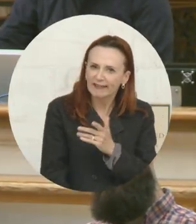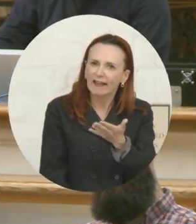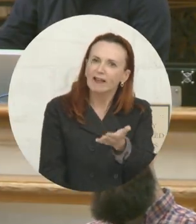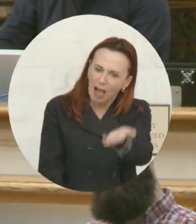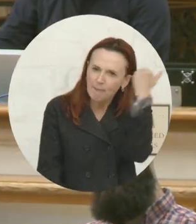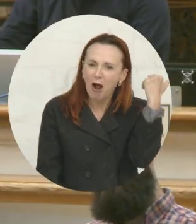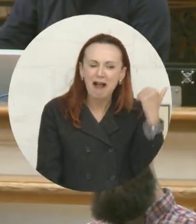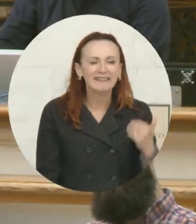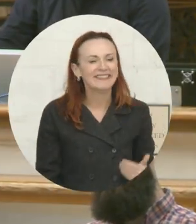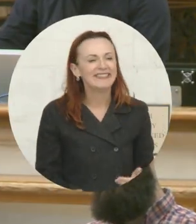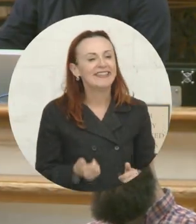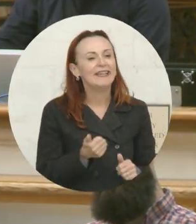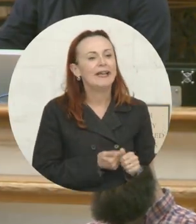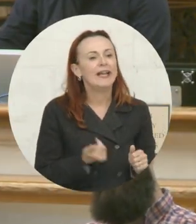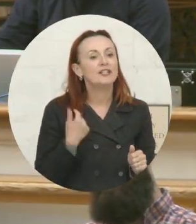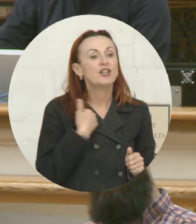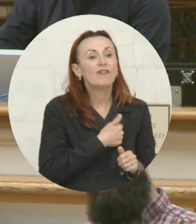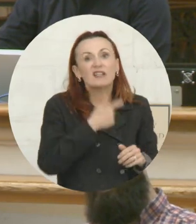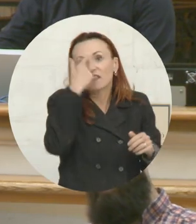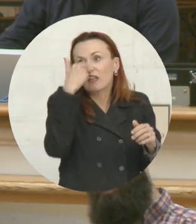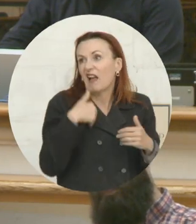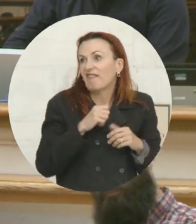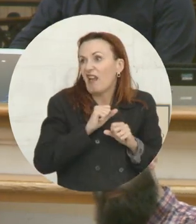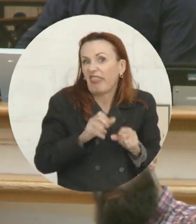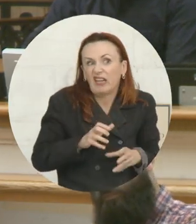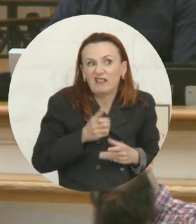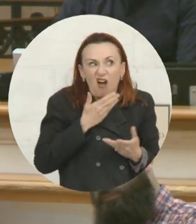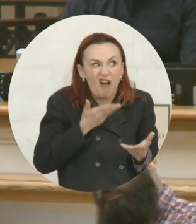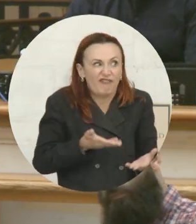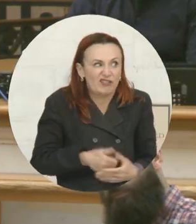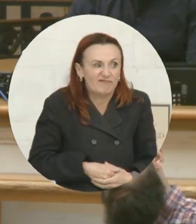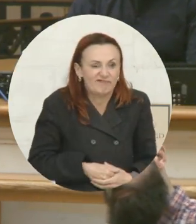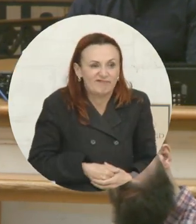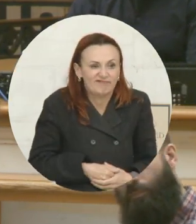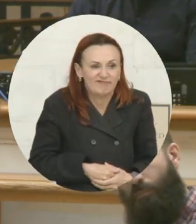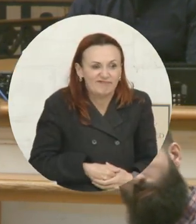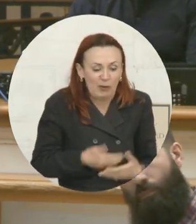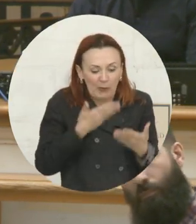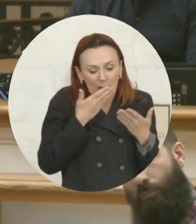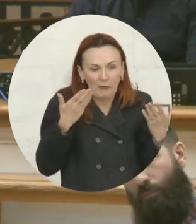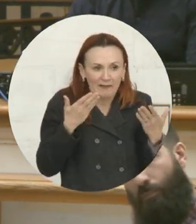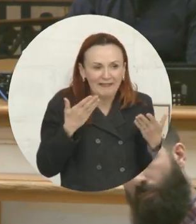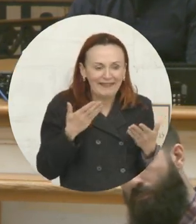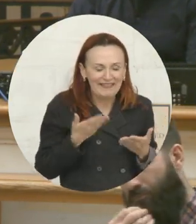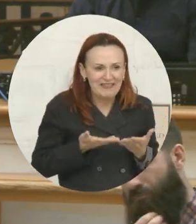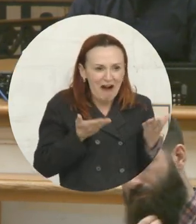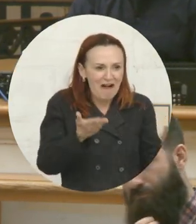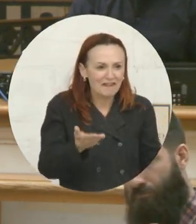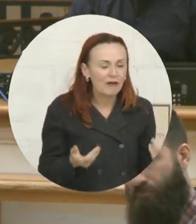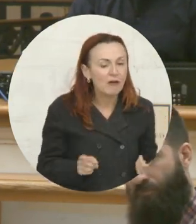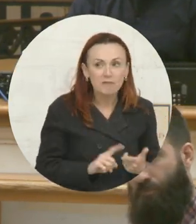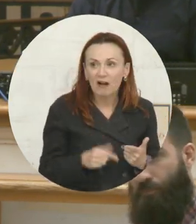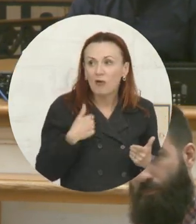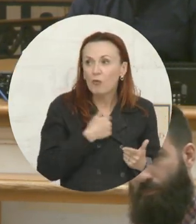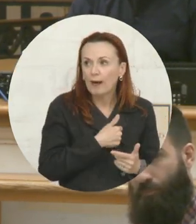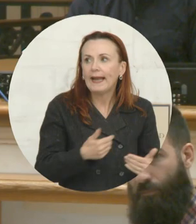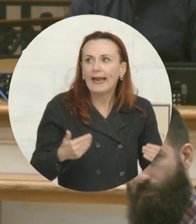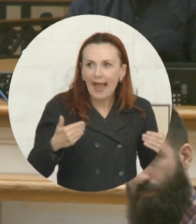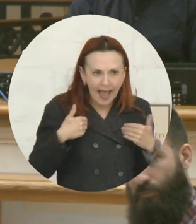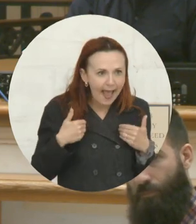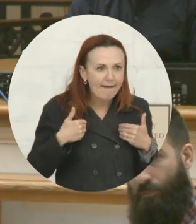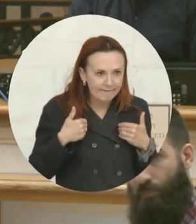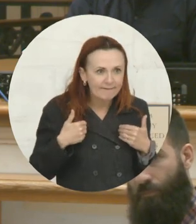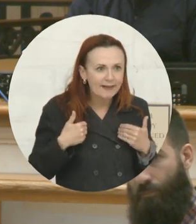of us, we think we have nothing to offer. We have nothing at the table. But you do.